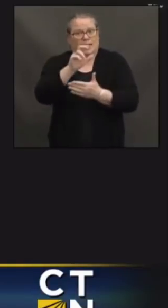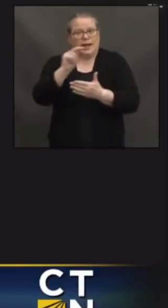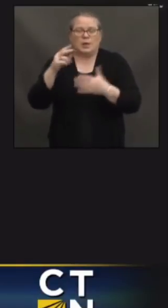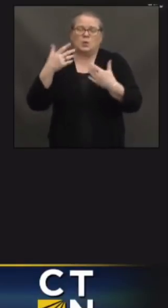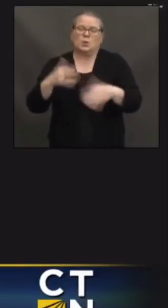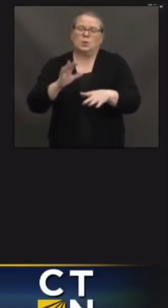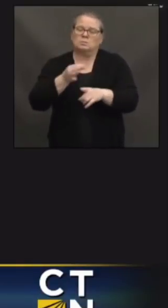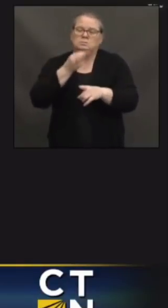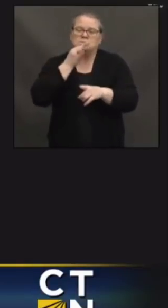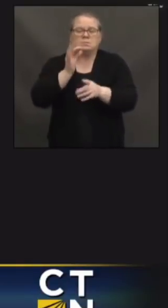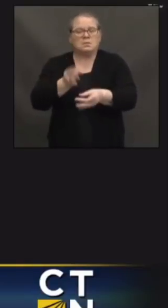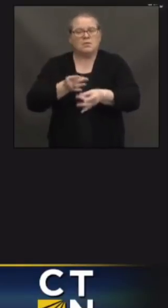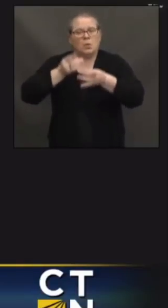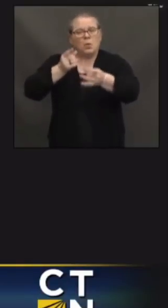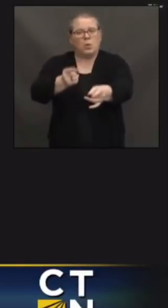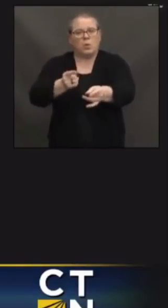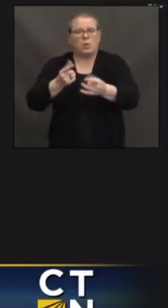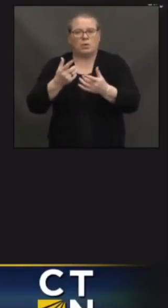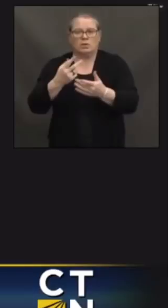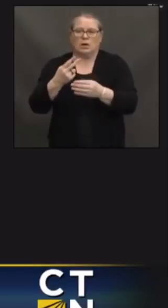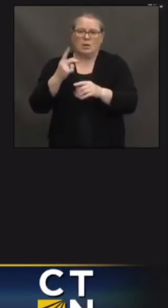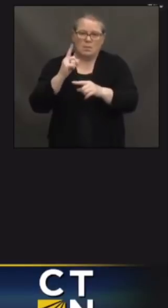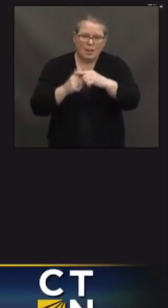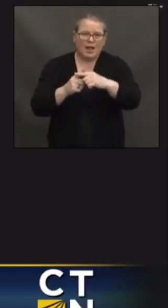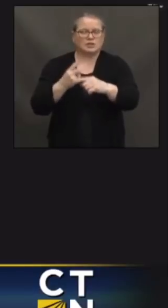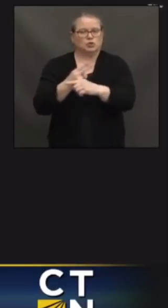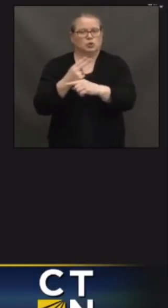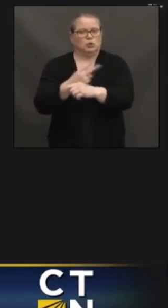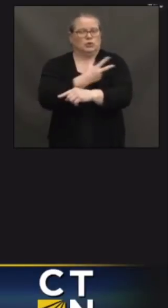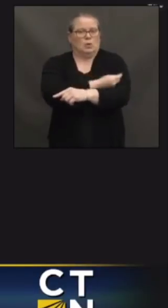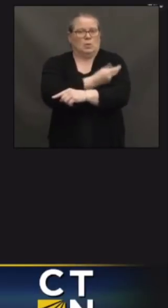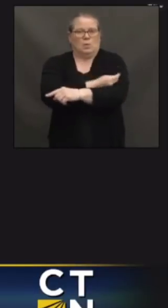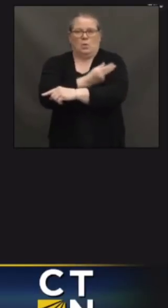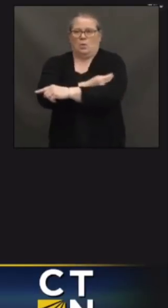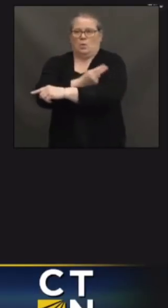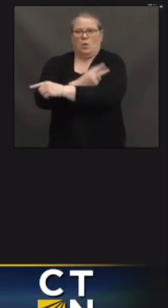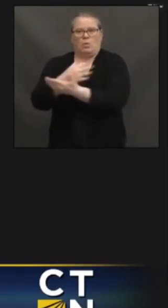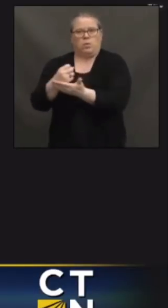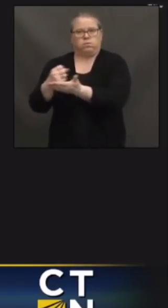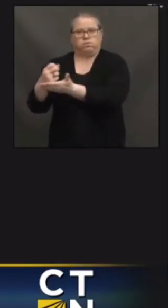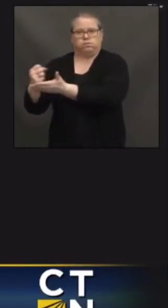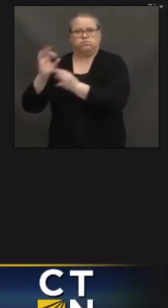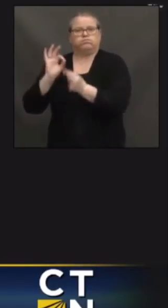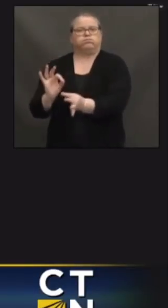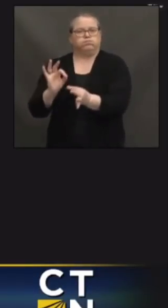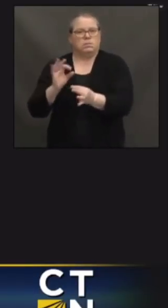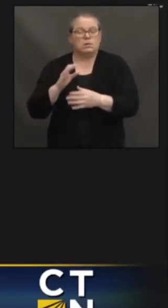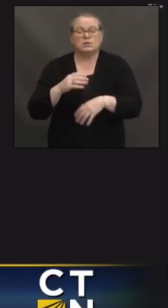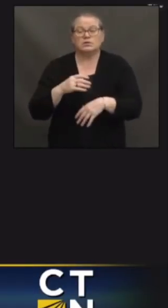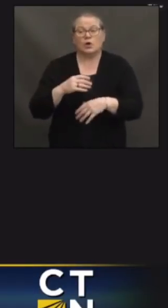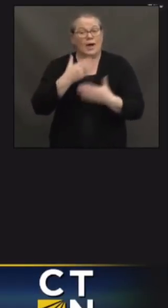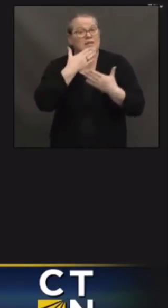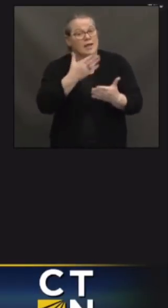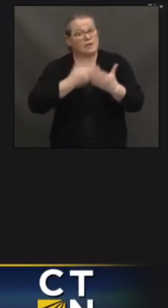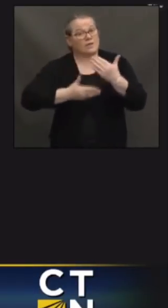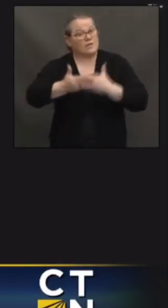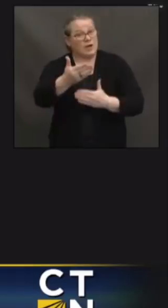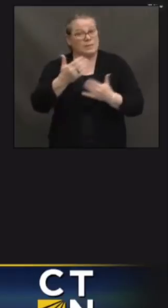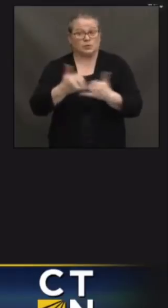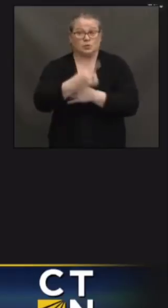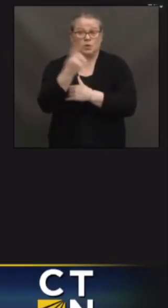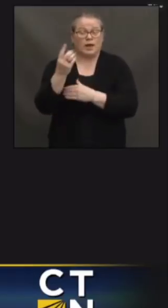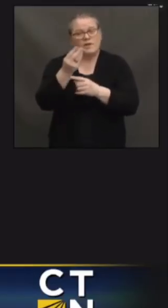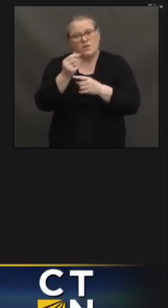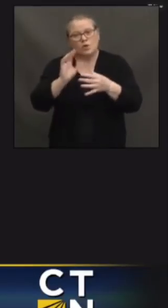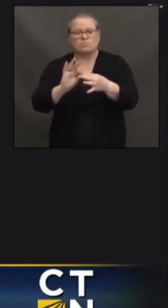meet those national targets faster than anybody. But I want to thank you for allowing me to come on and say a few words today and